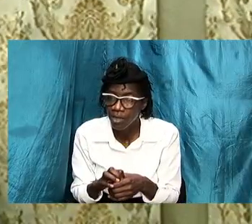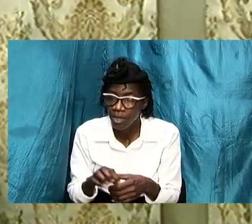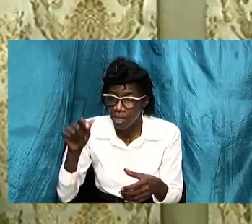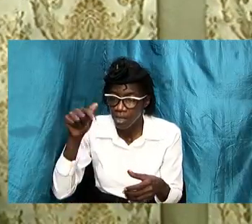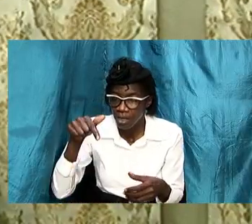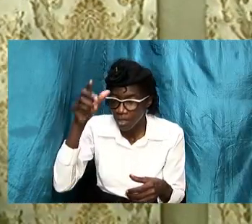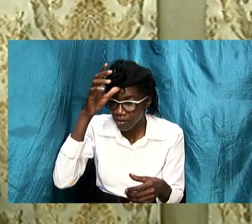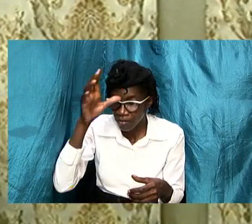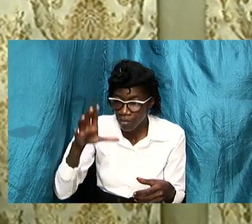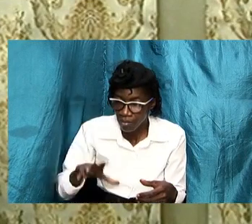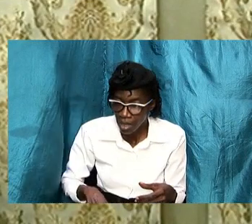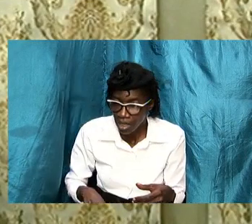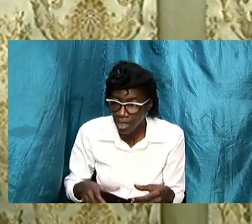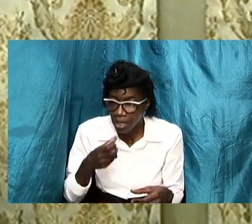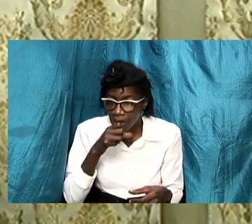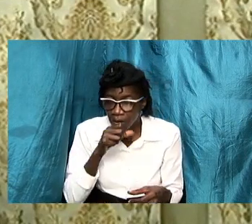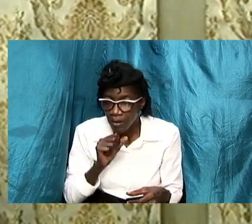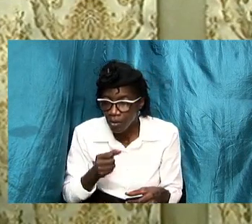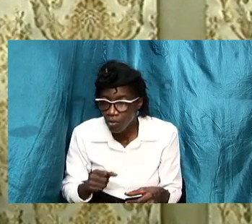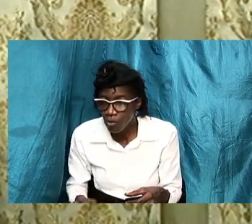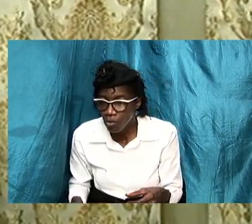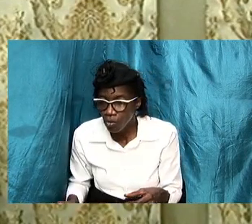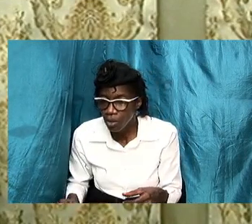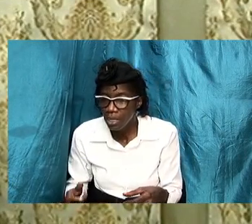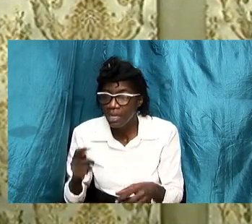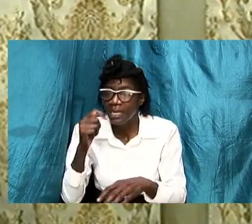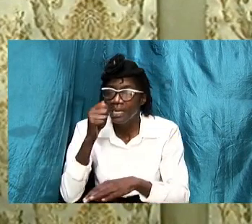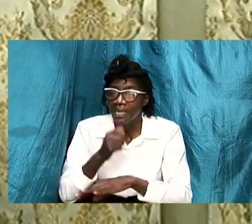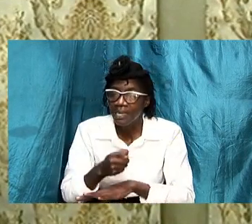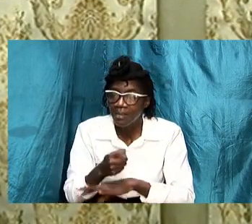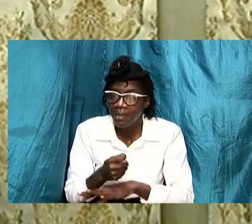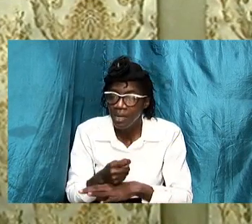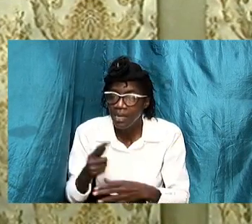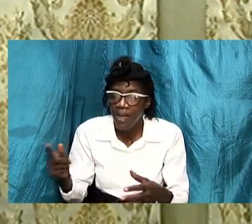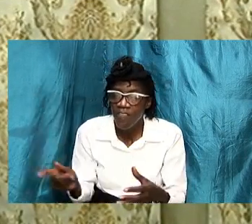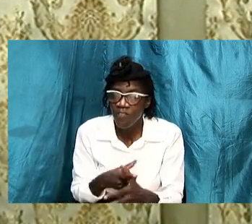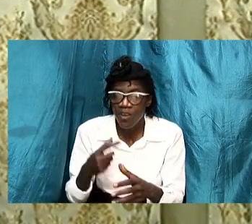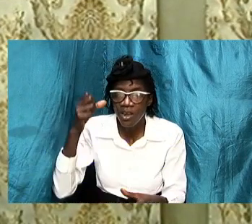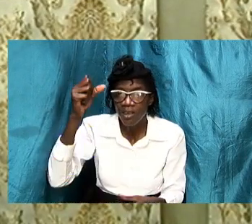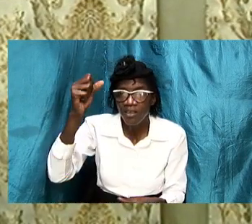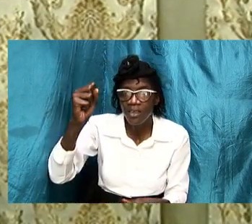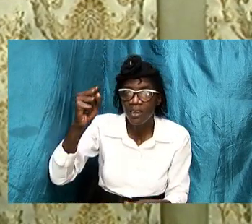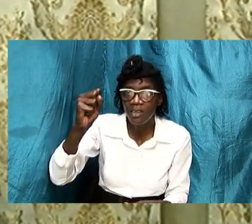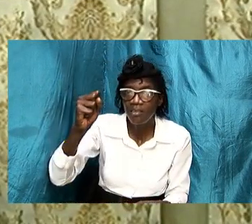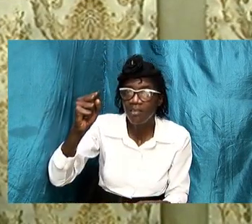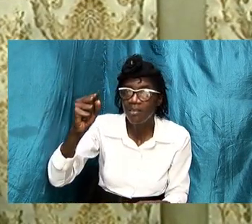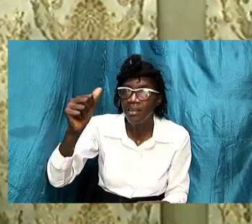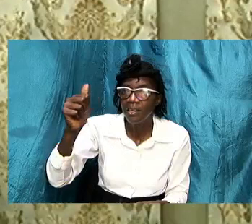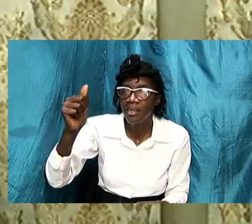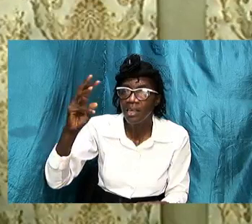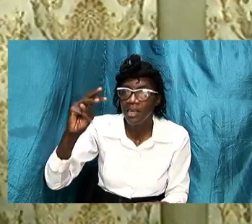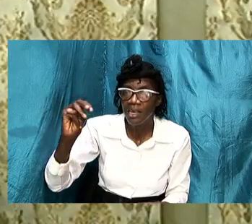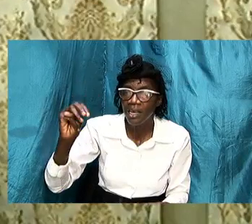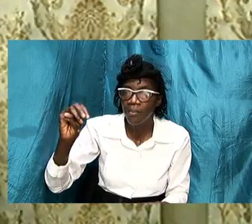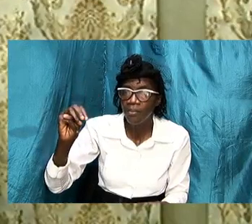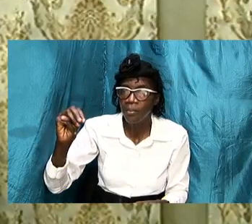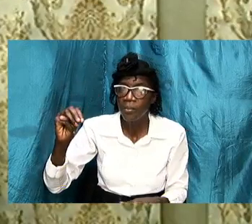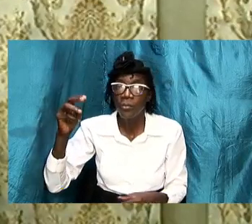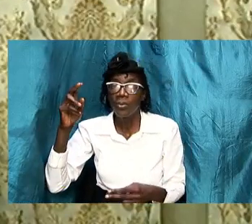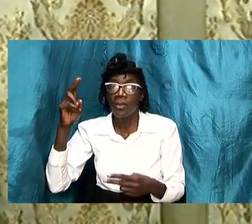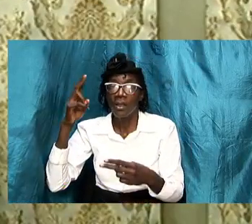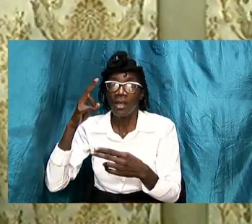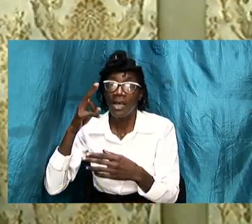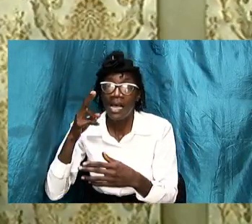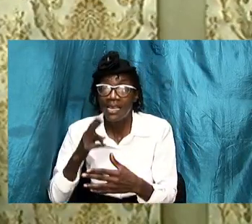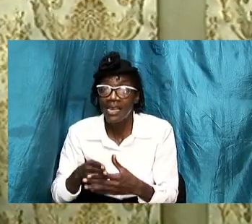in the old testament scriptures in first samuel chapter number 25 i believe her name was abigail and abigail was